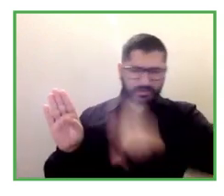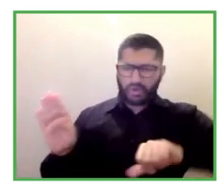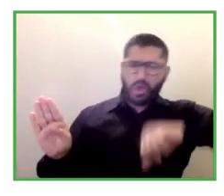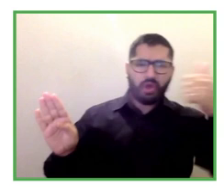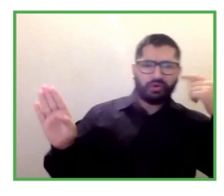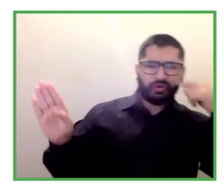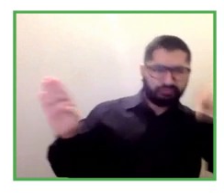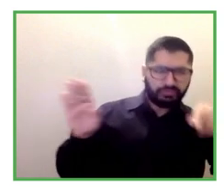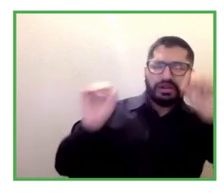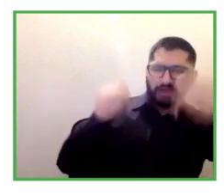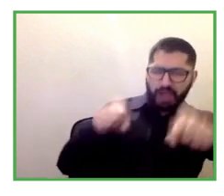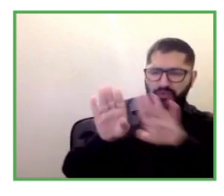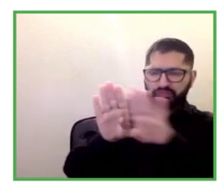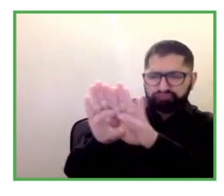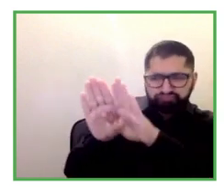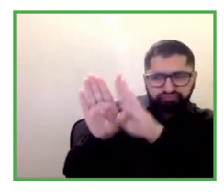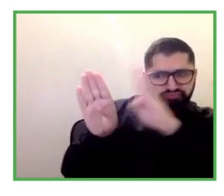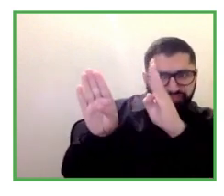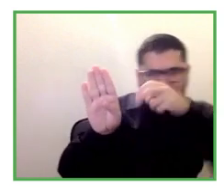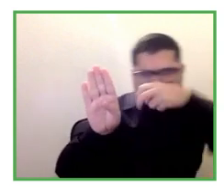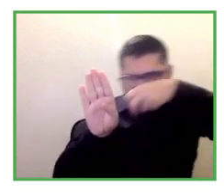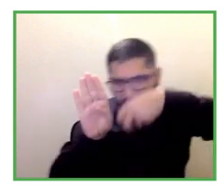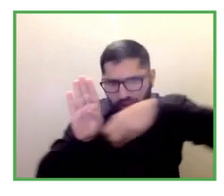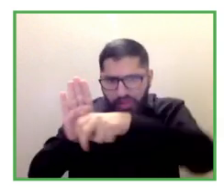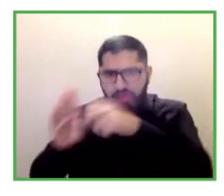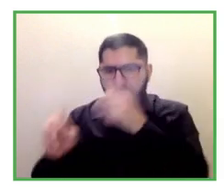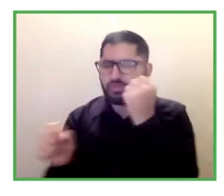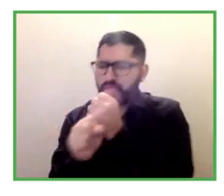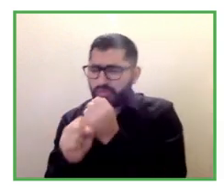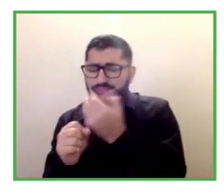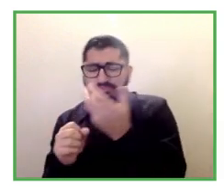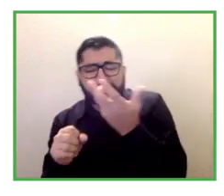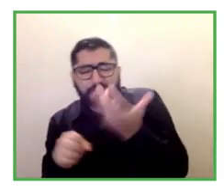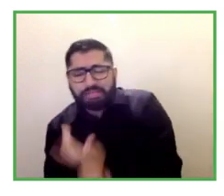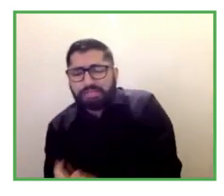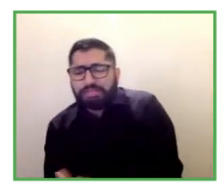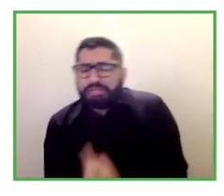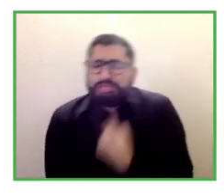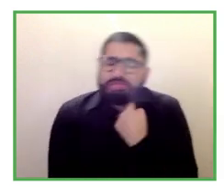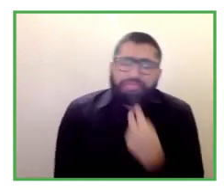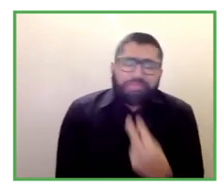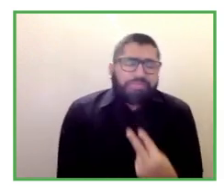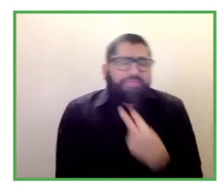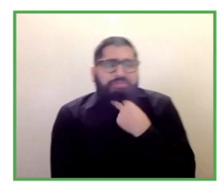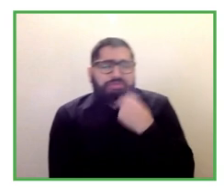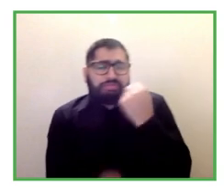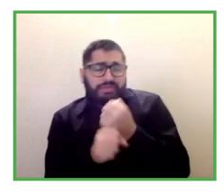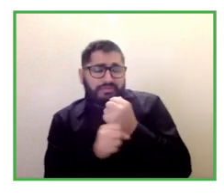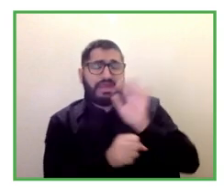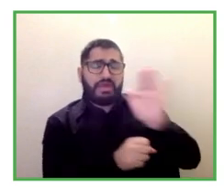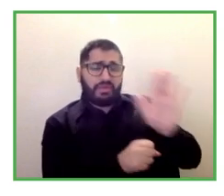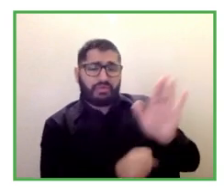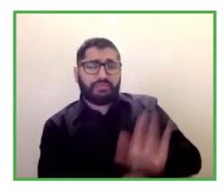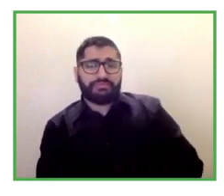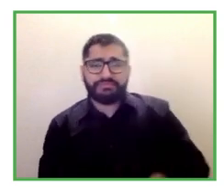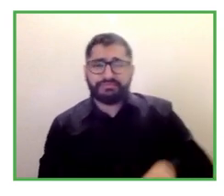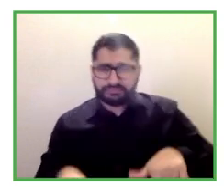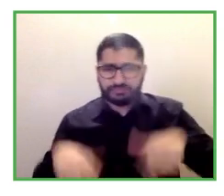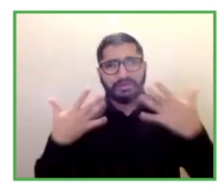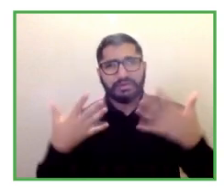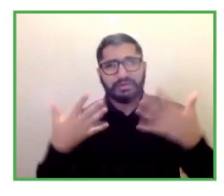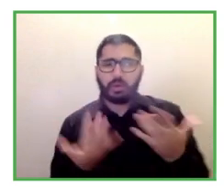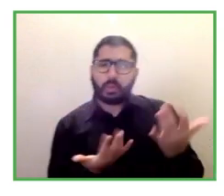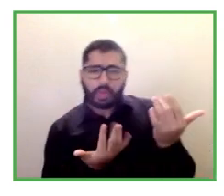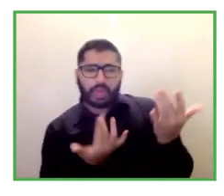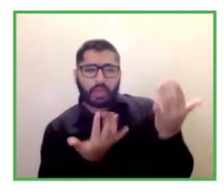other life situations sorted out he certainly has great potential um we just needed to put him in a path with some other resources